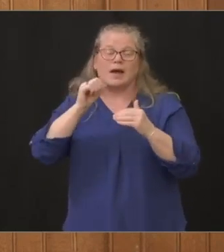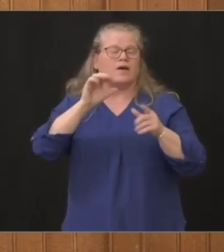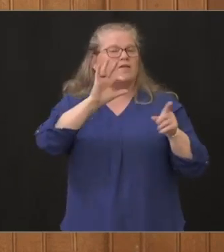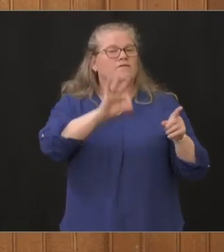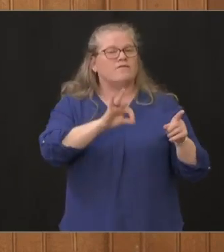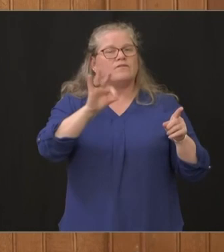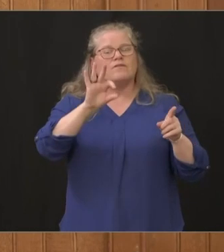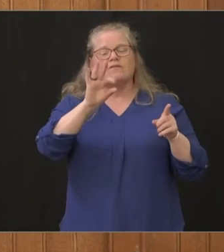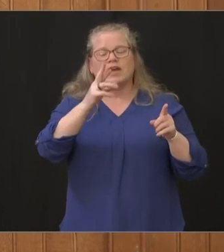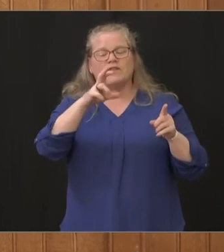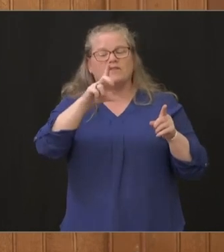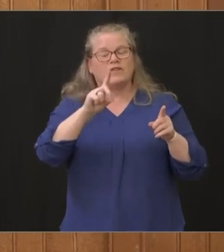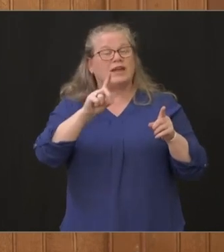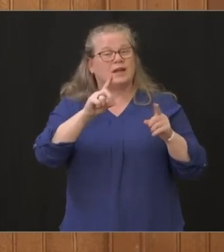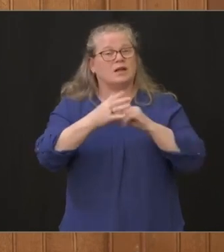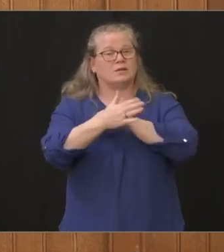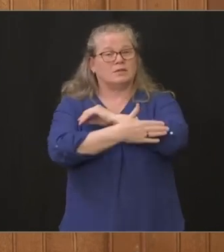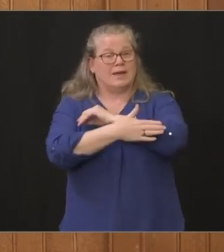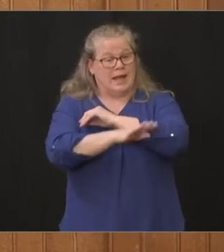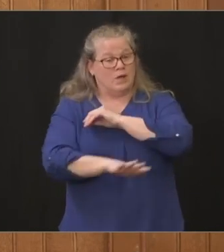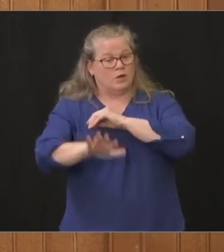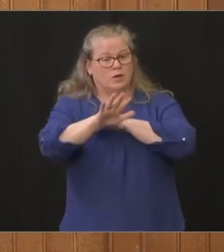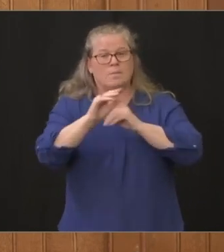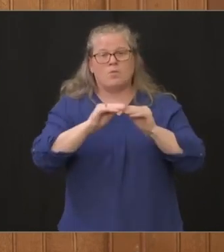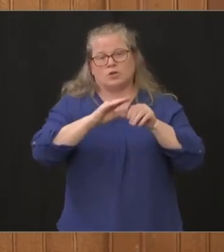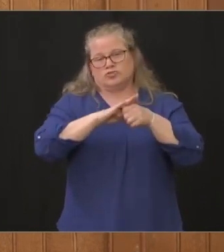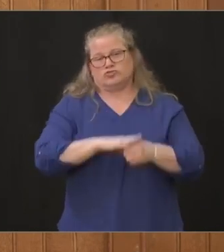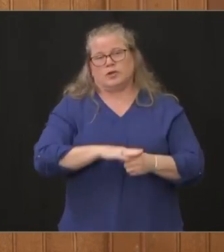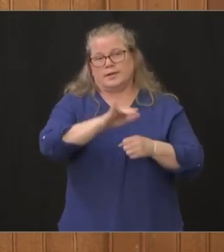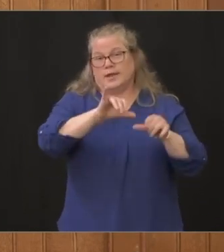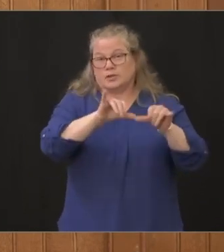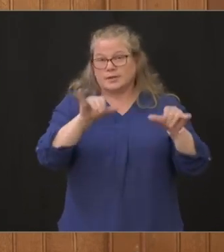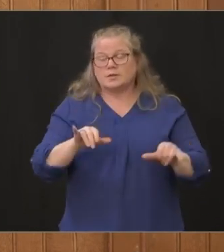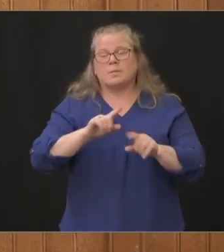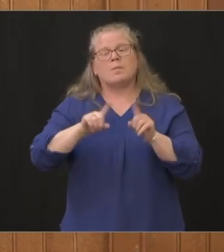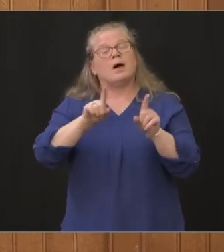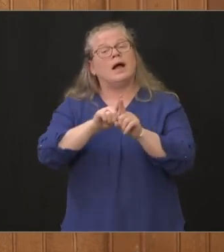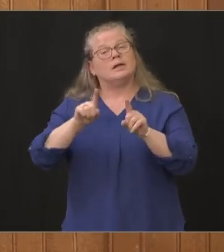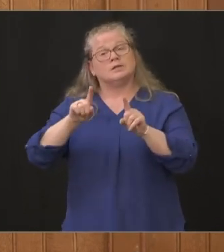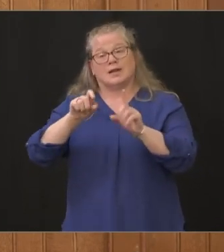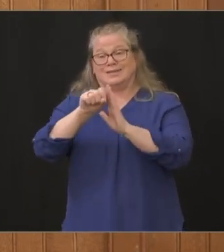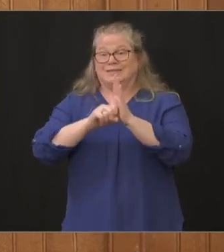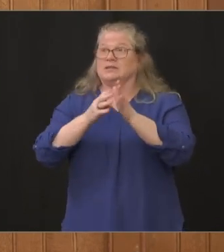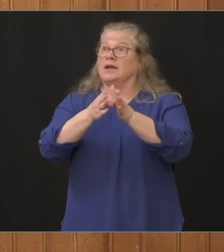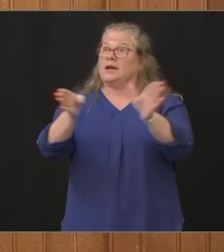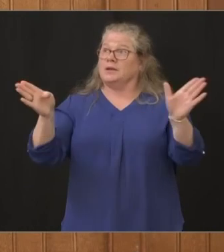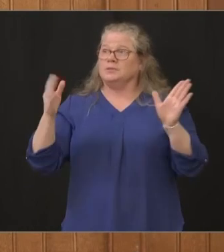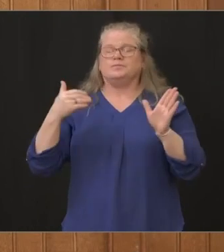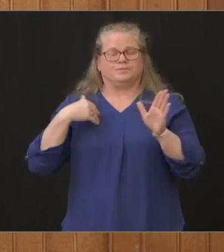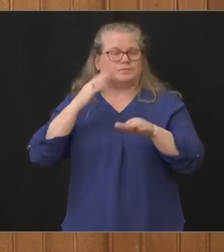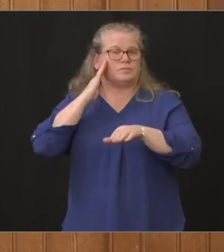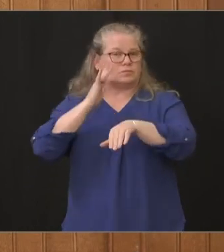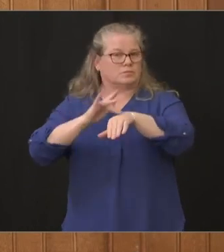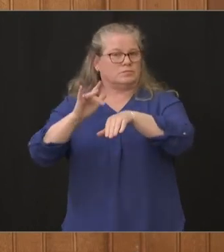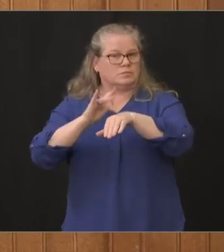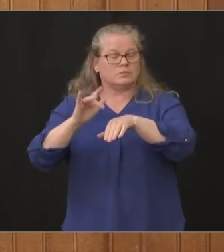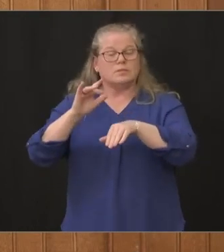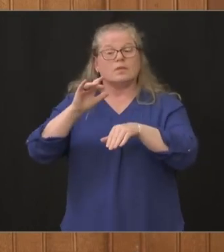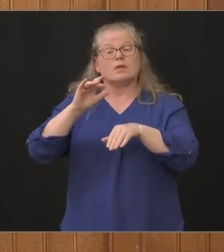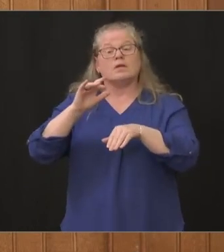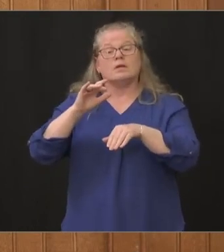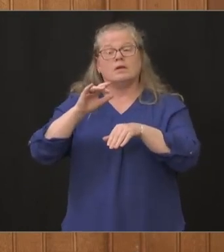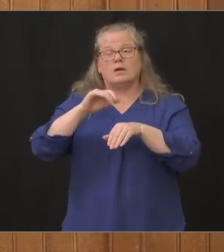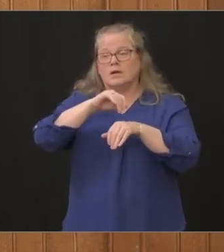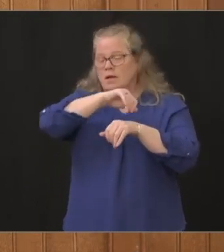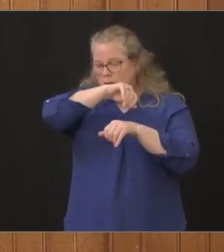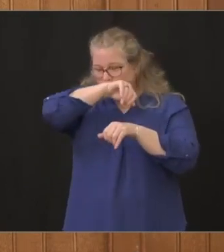lot more stress on the system already but generally as a state we have capacity in the system that said we are working very hard with the hospital